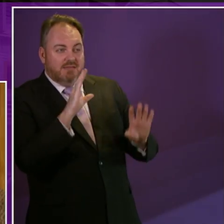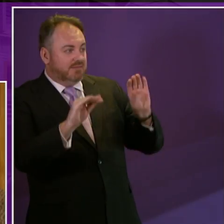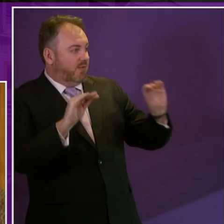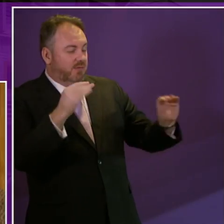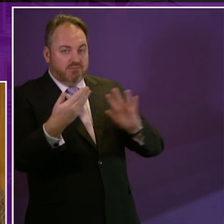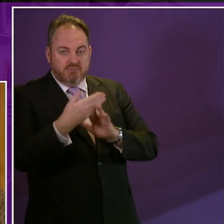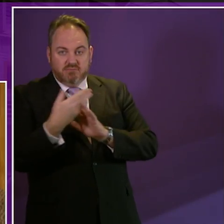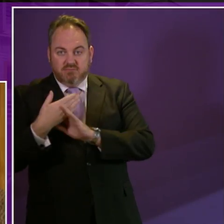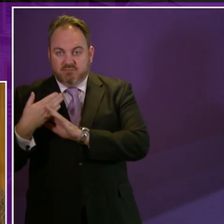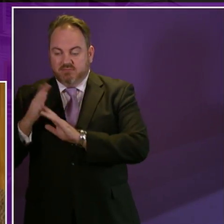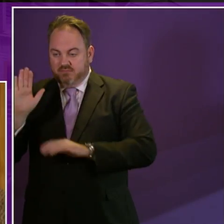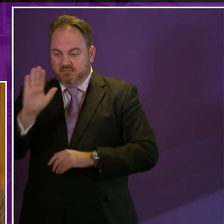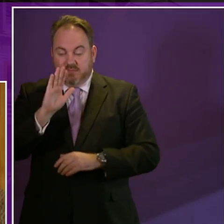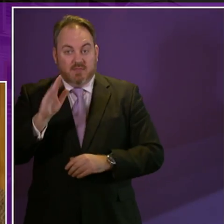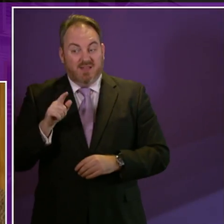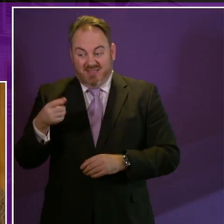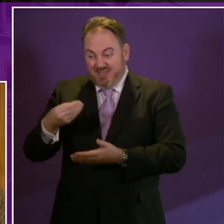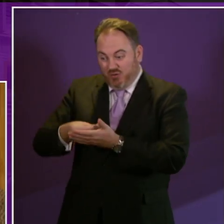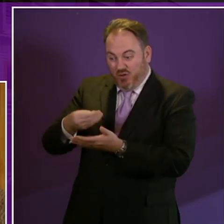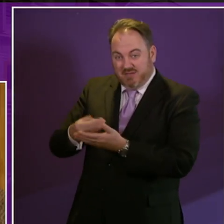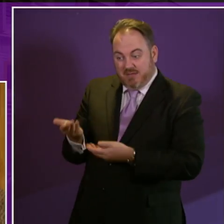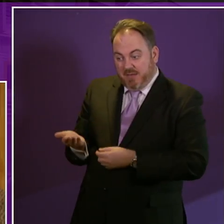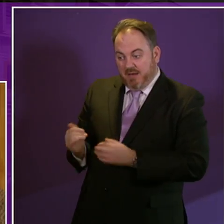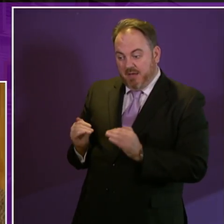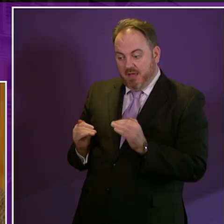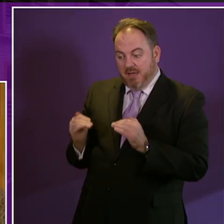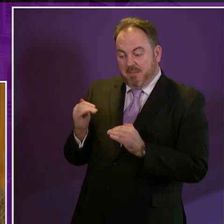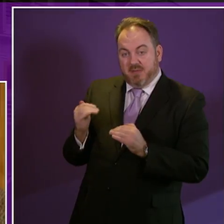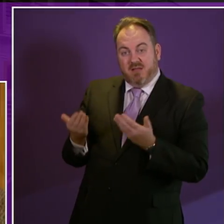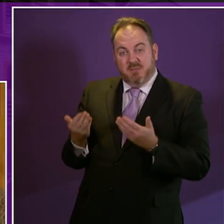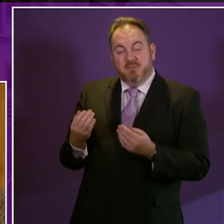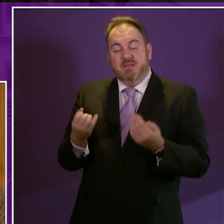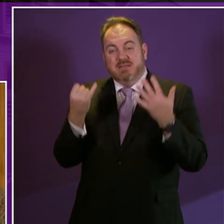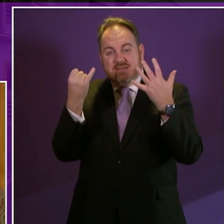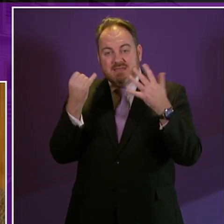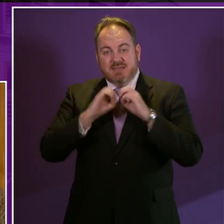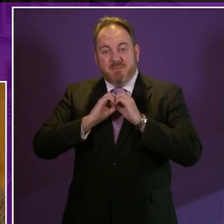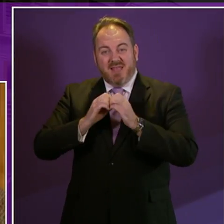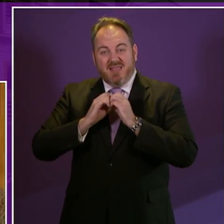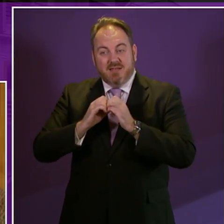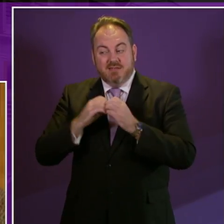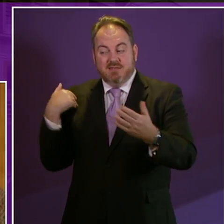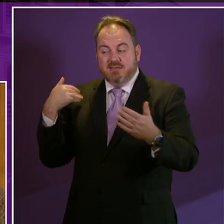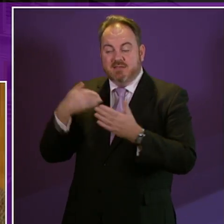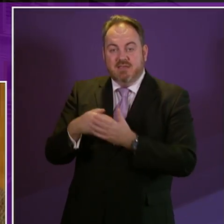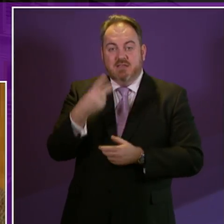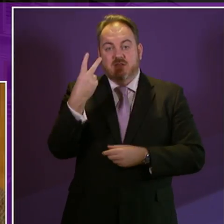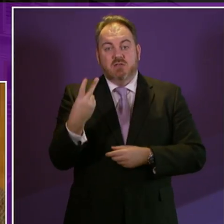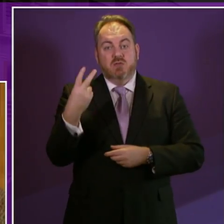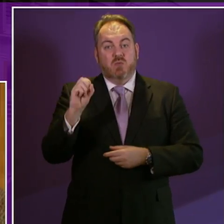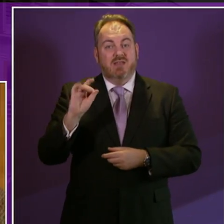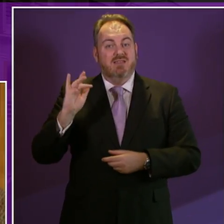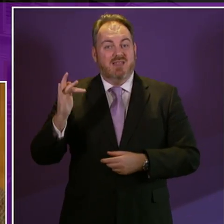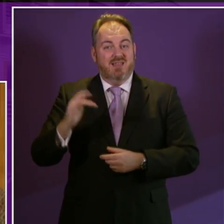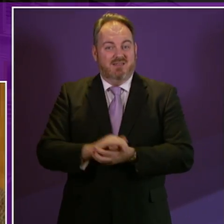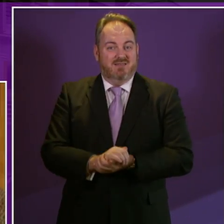this figure has risen by 6 billion pounds since 2010 and that is by no means insignificant that